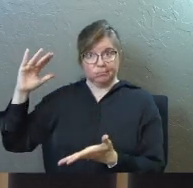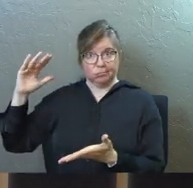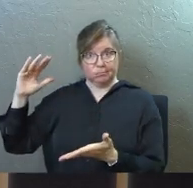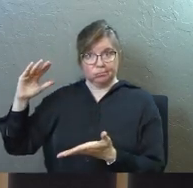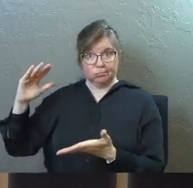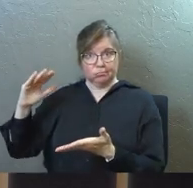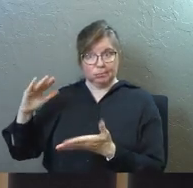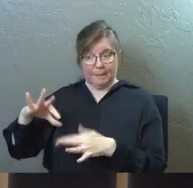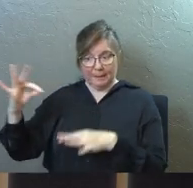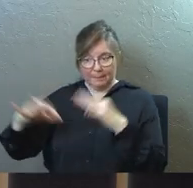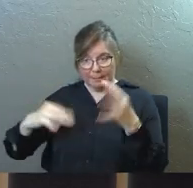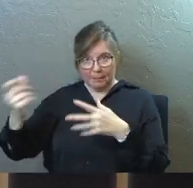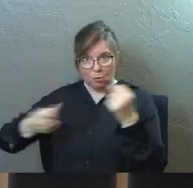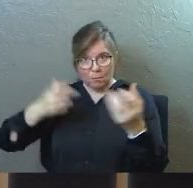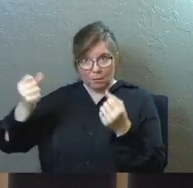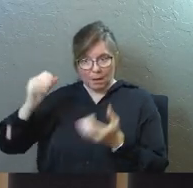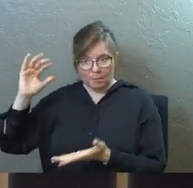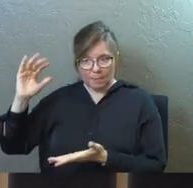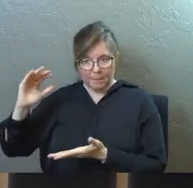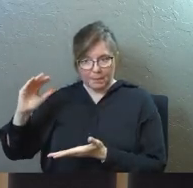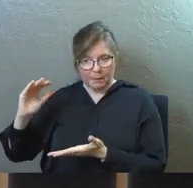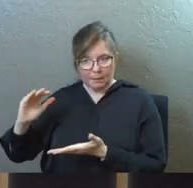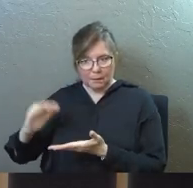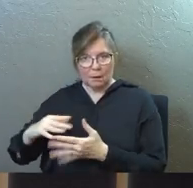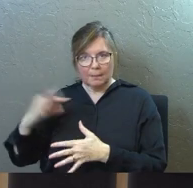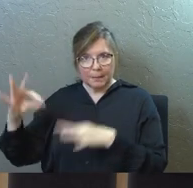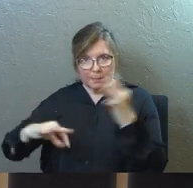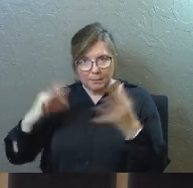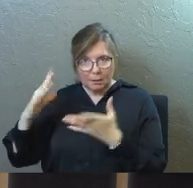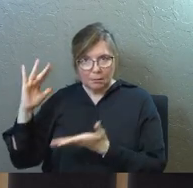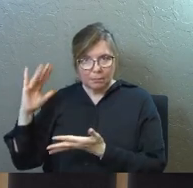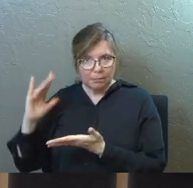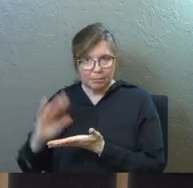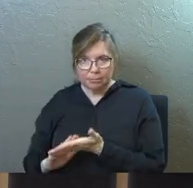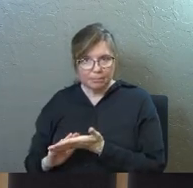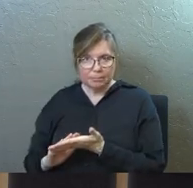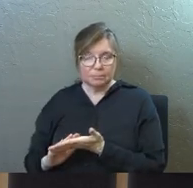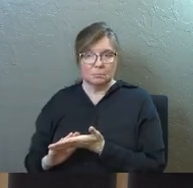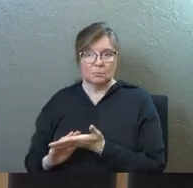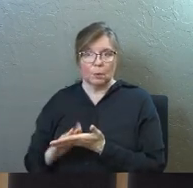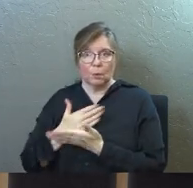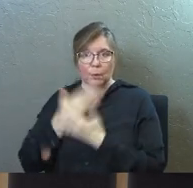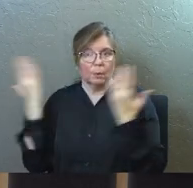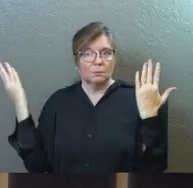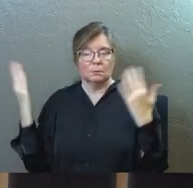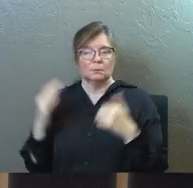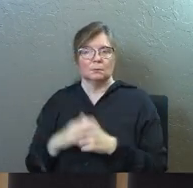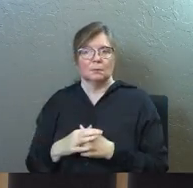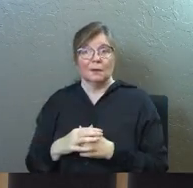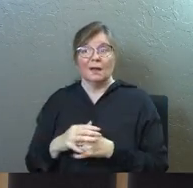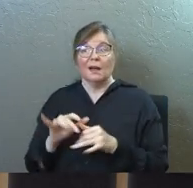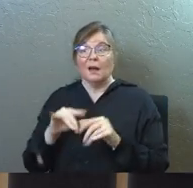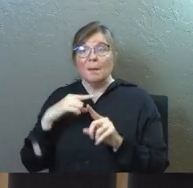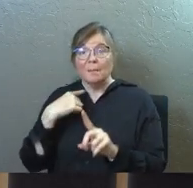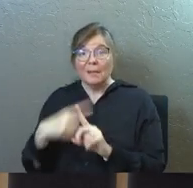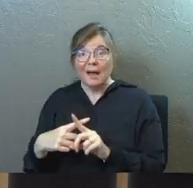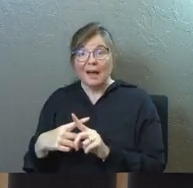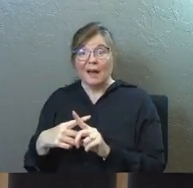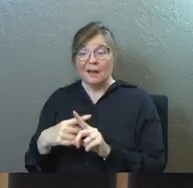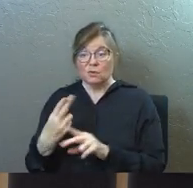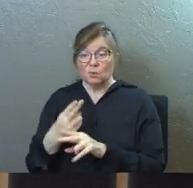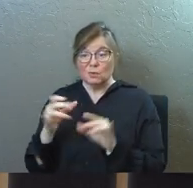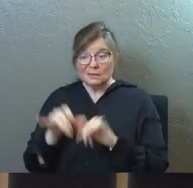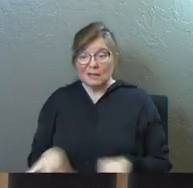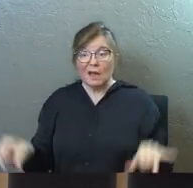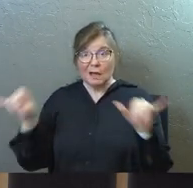You run out of people like that. And also you tend to wear down the same people in your church by doing that over and over and over